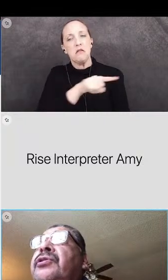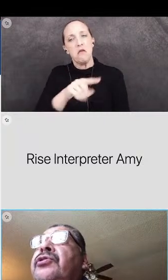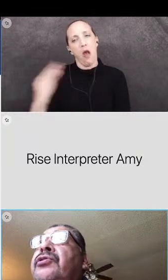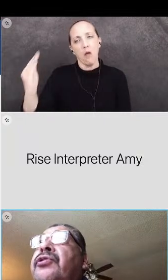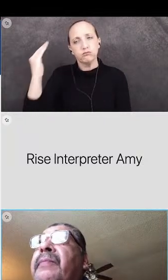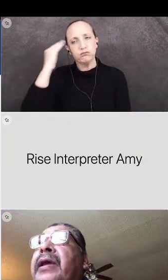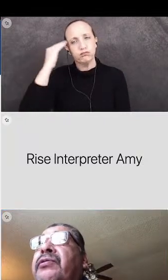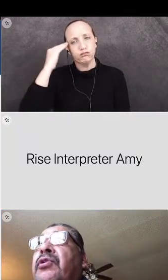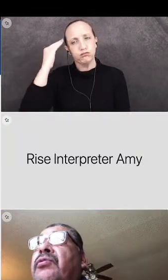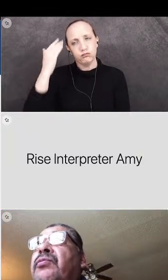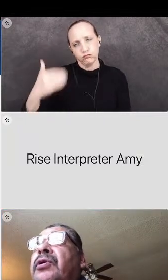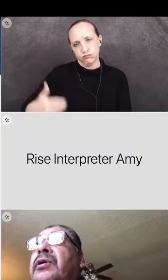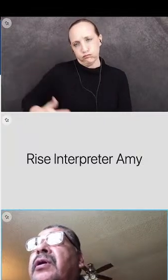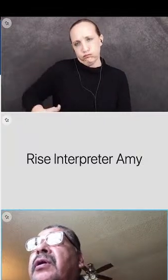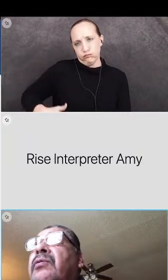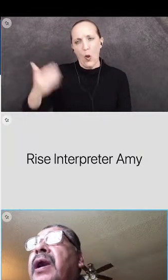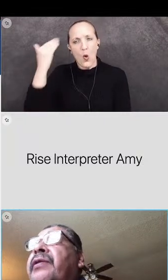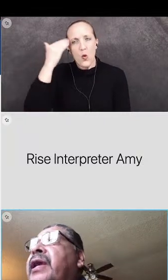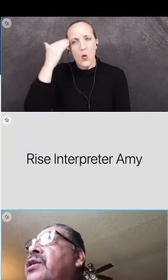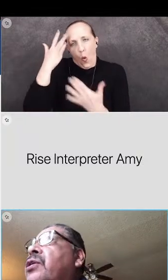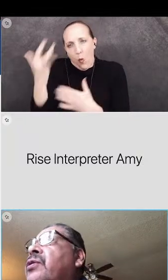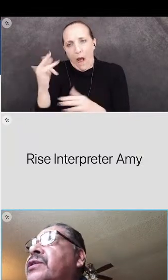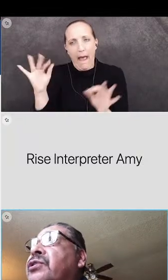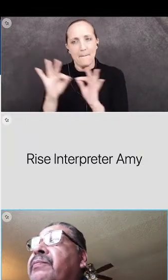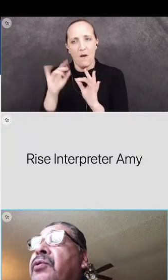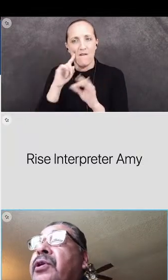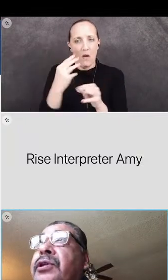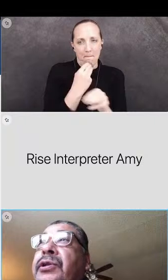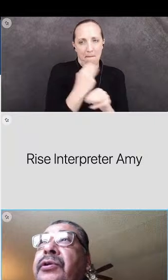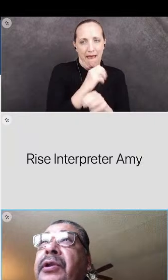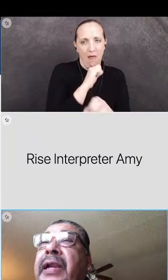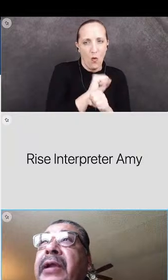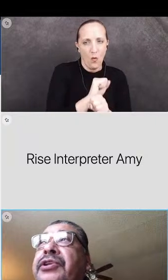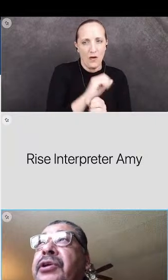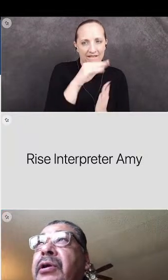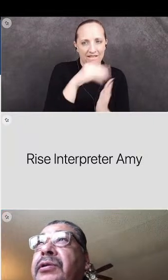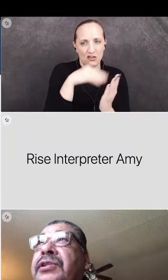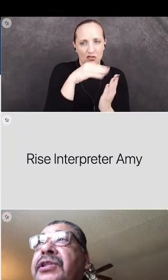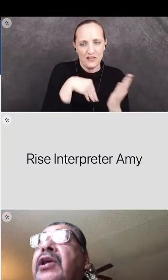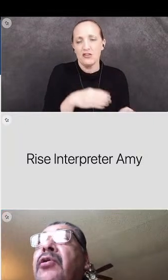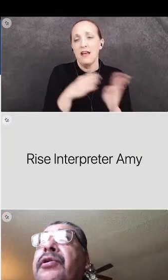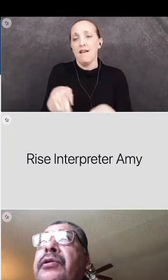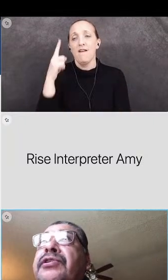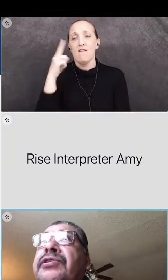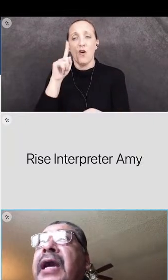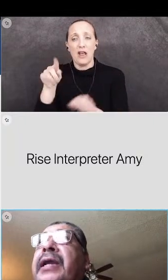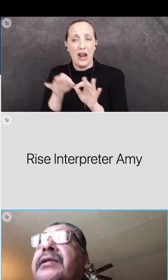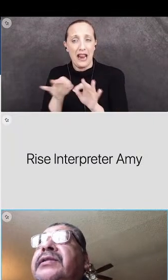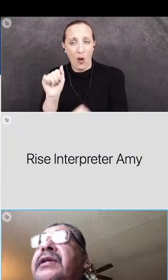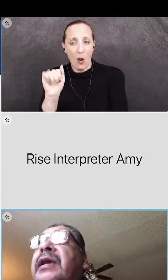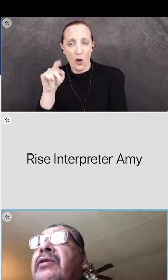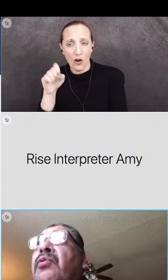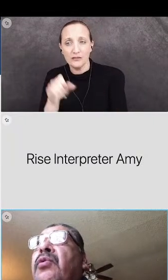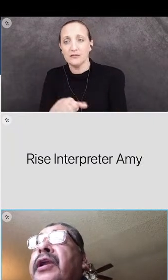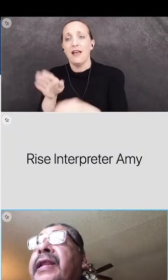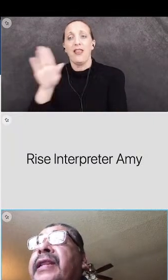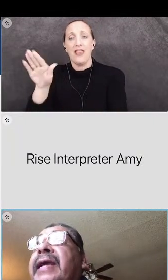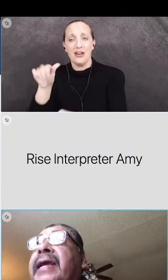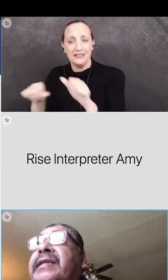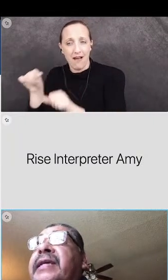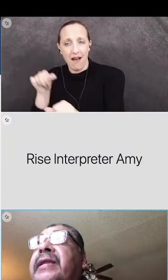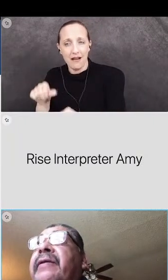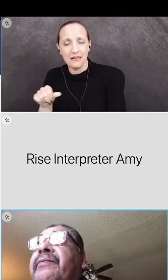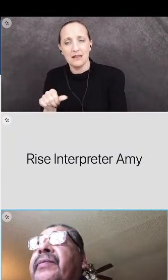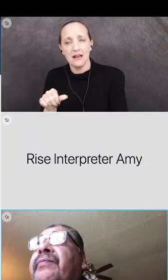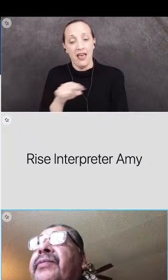to do their math homework, why they know it's so important to do their language arts or their science. Where